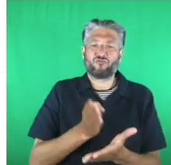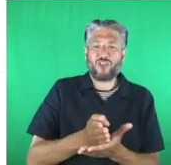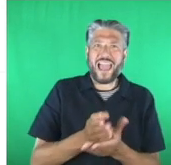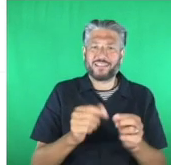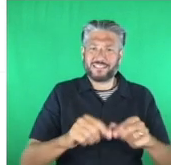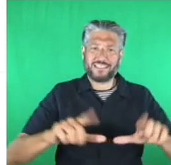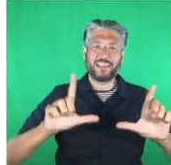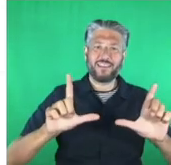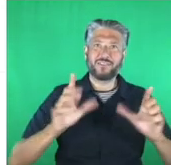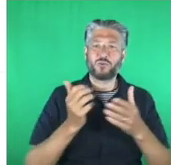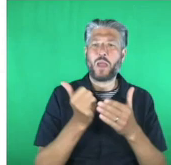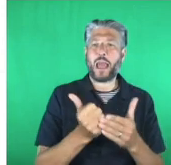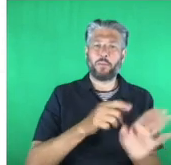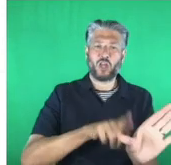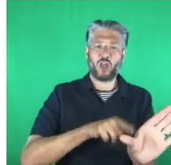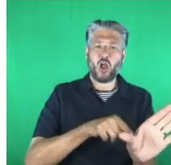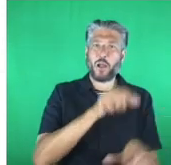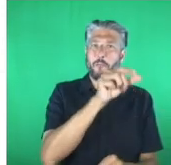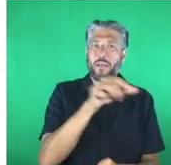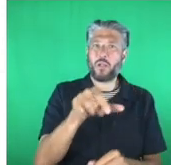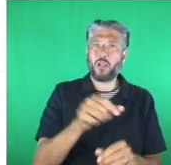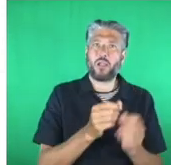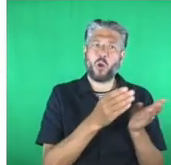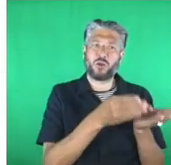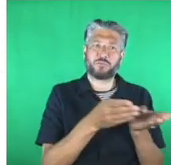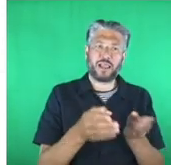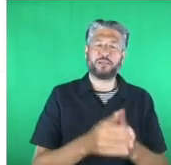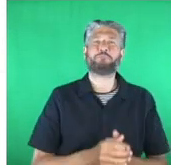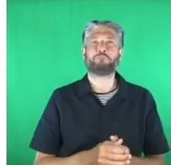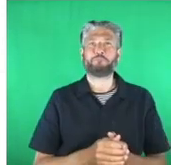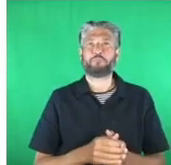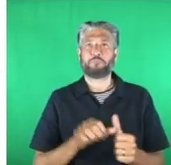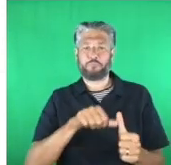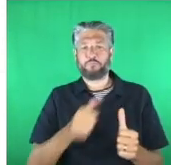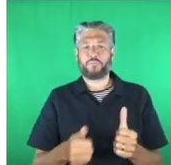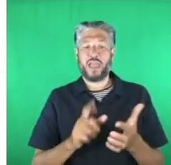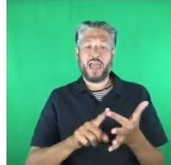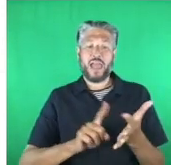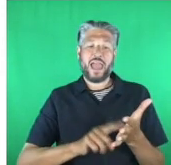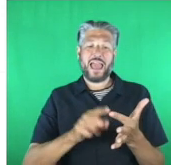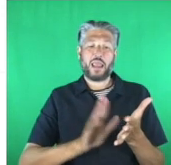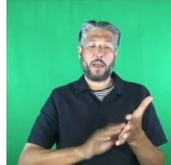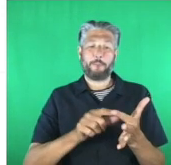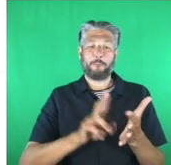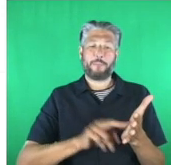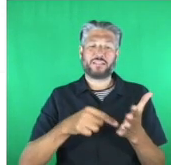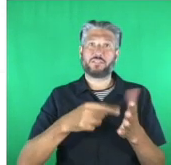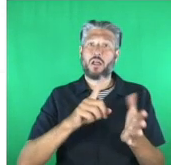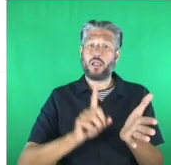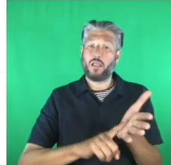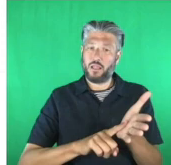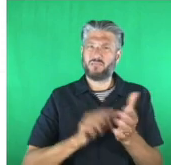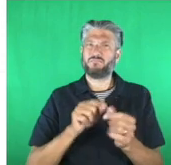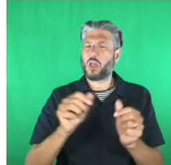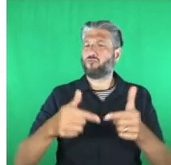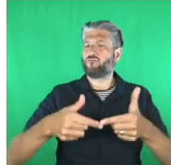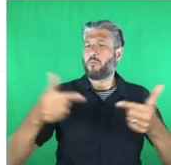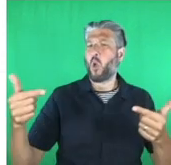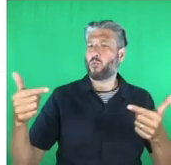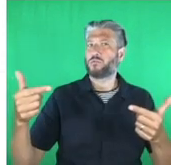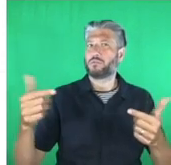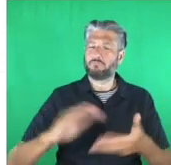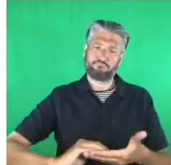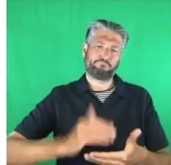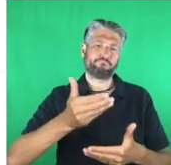elemental is an award-winning digital platform that provides a remote support solution designed to ensure vulnerable